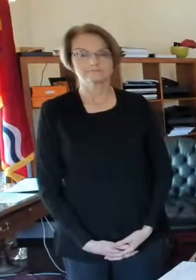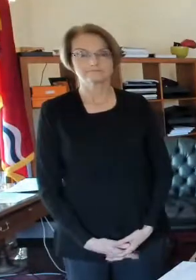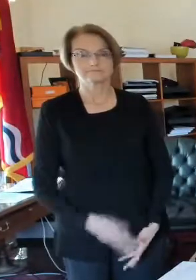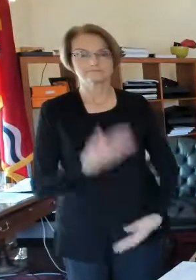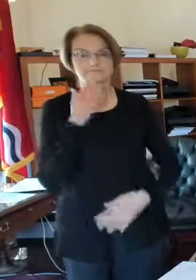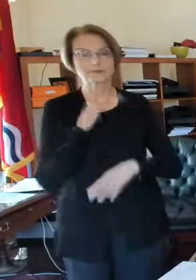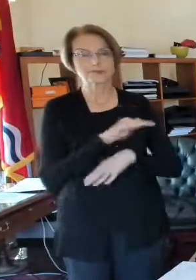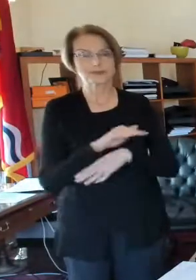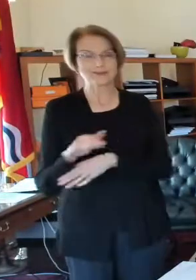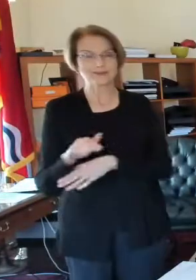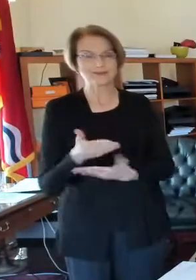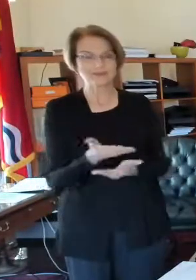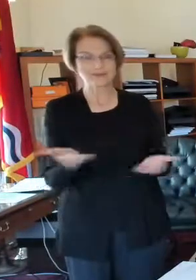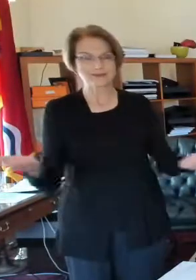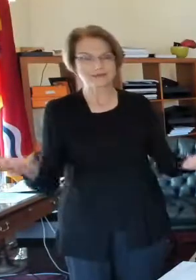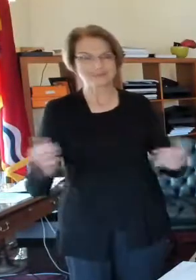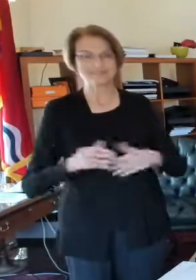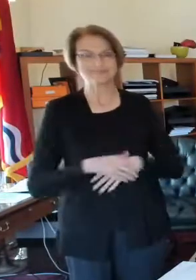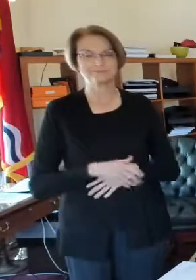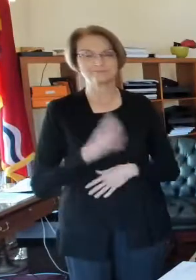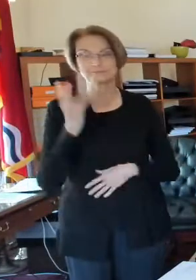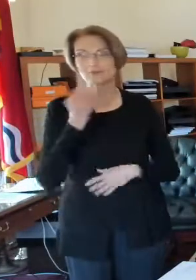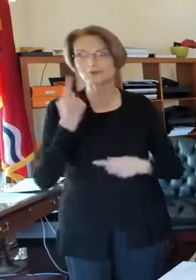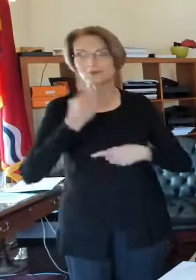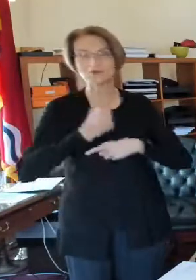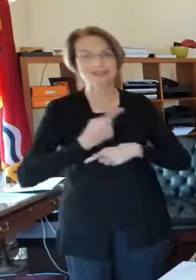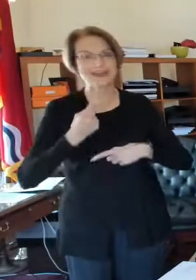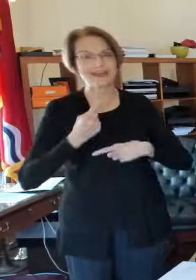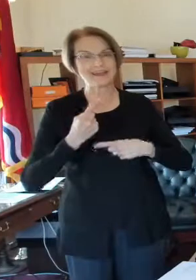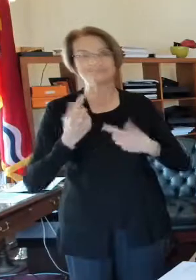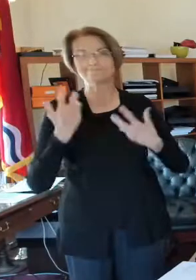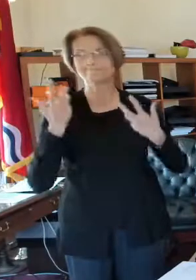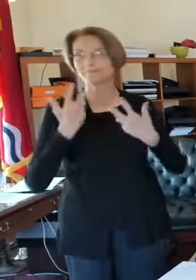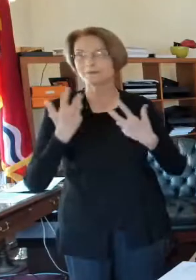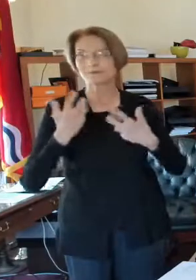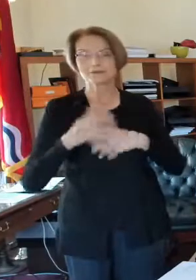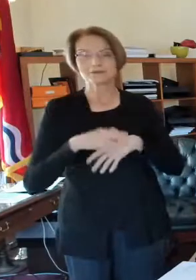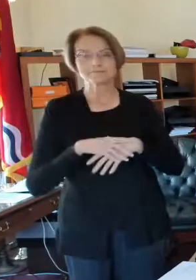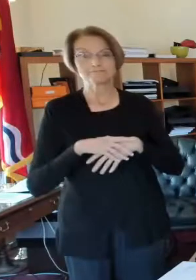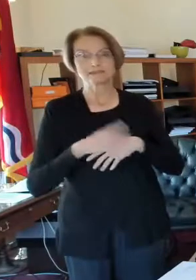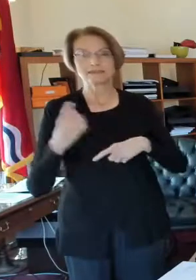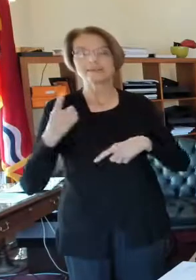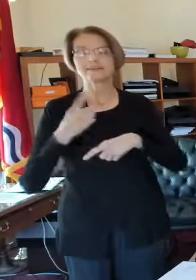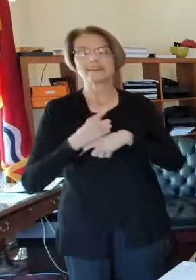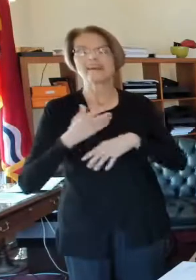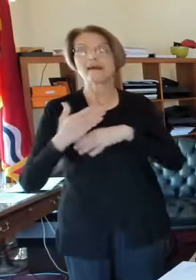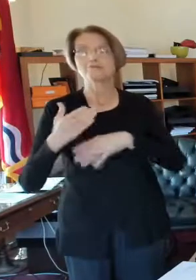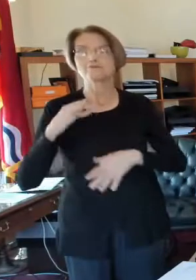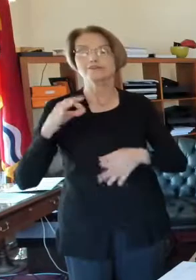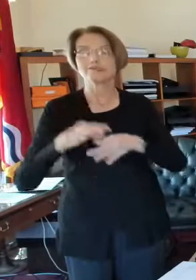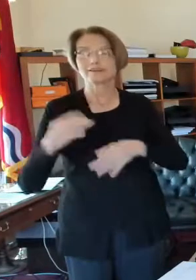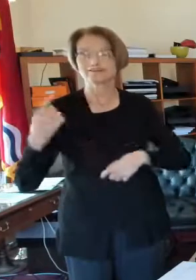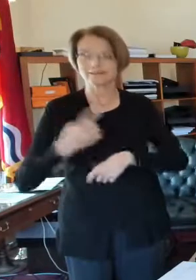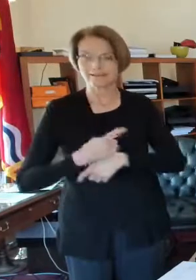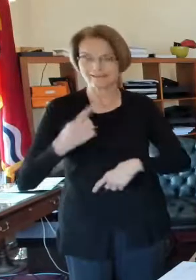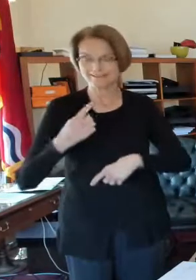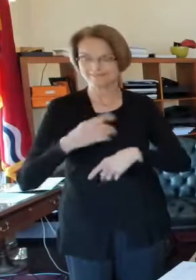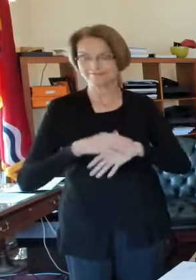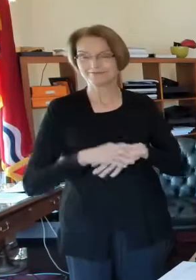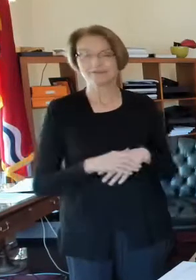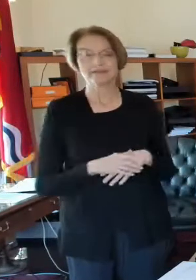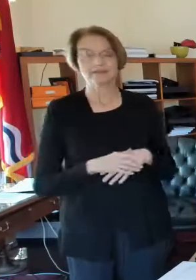Good afternoon, everyone. Beautiful day out there today, day after the election, post-election day.